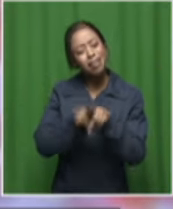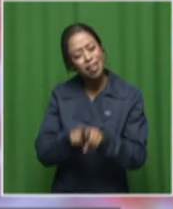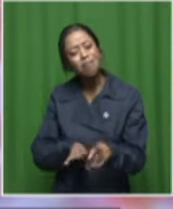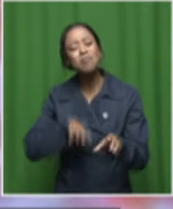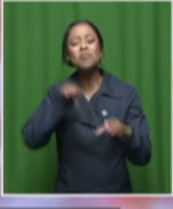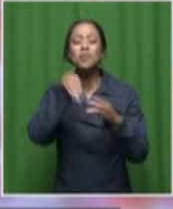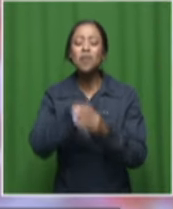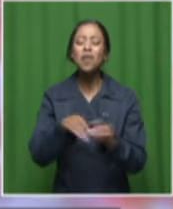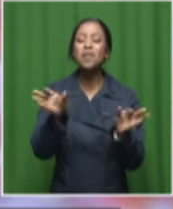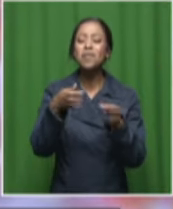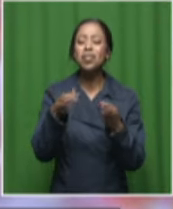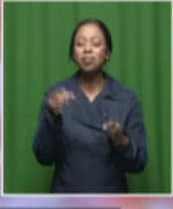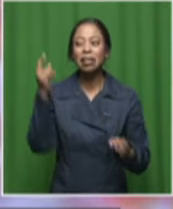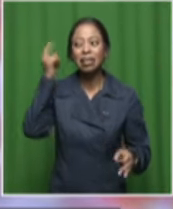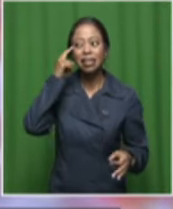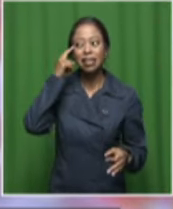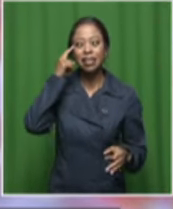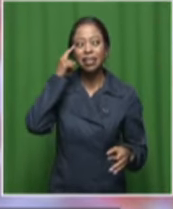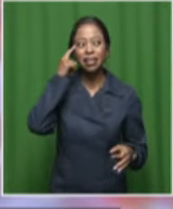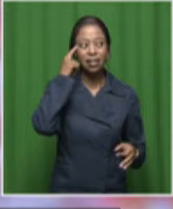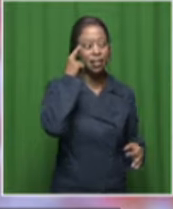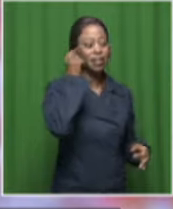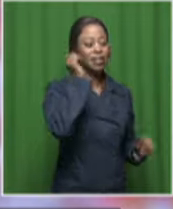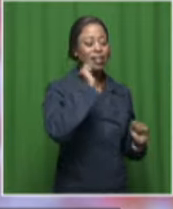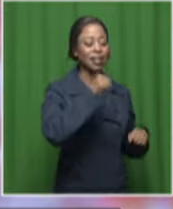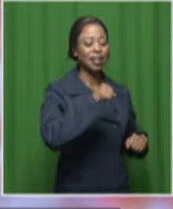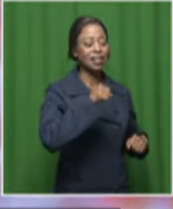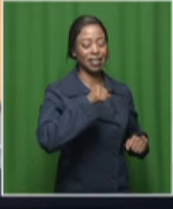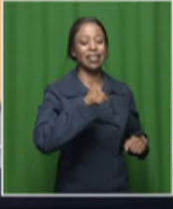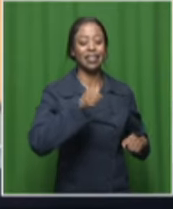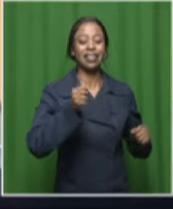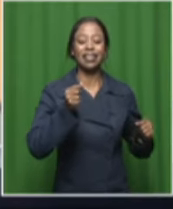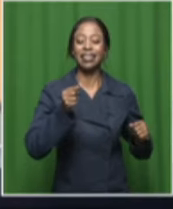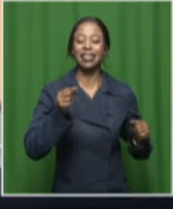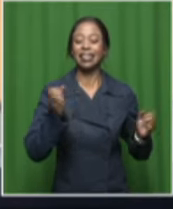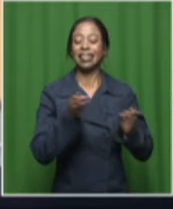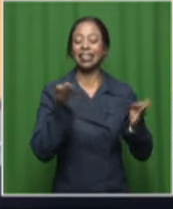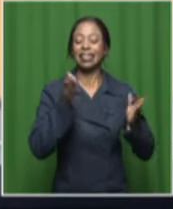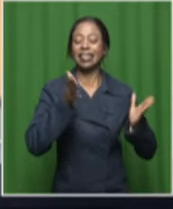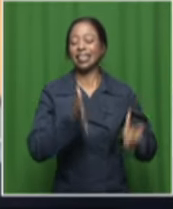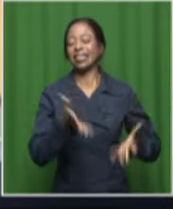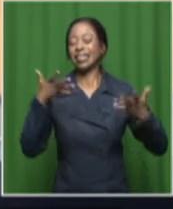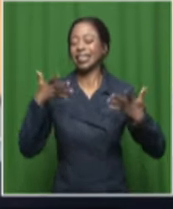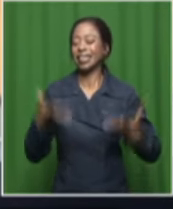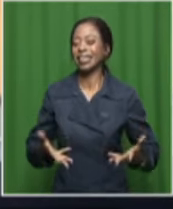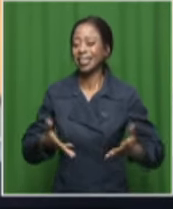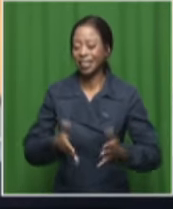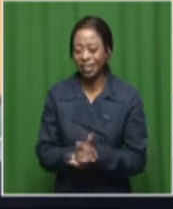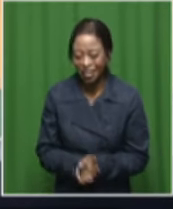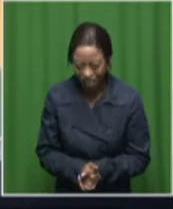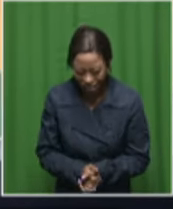musician. And then I have to think, oh, I'm already a musician. That's funny.